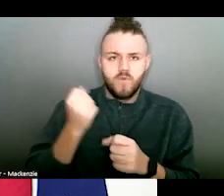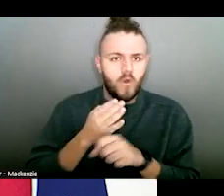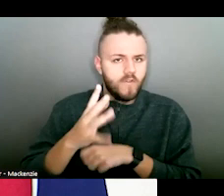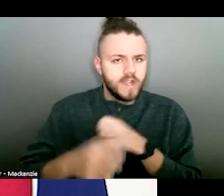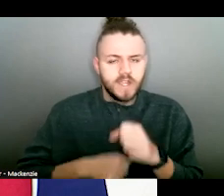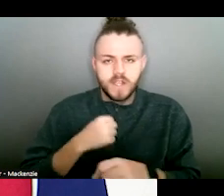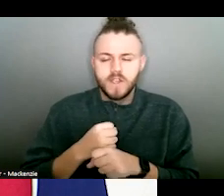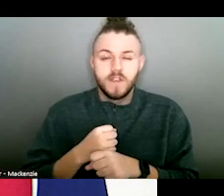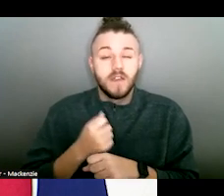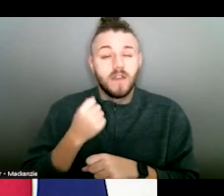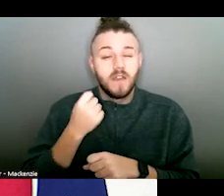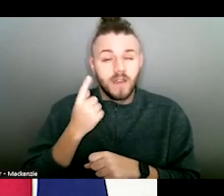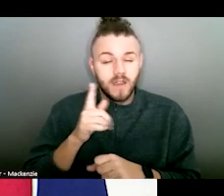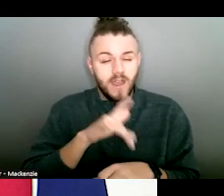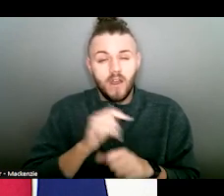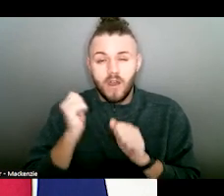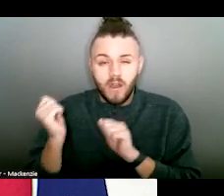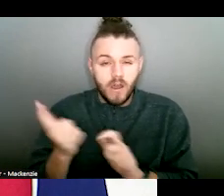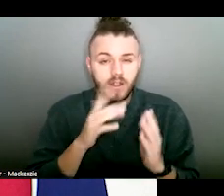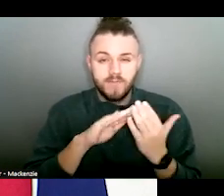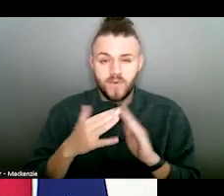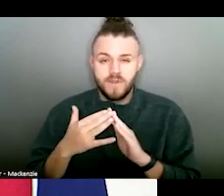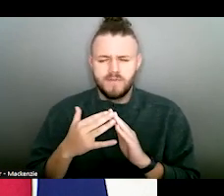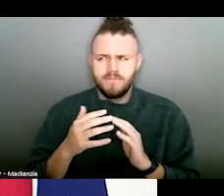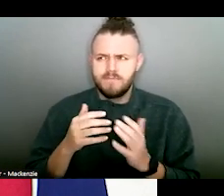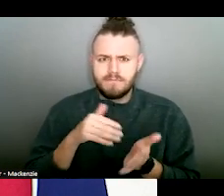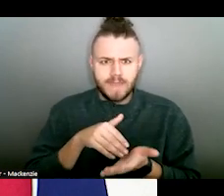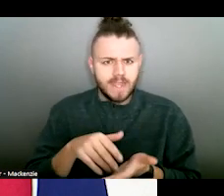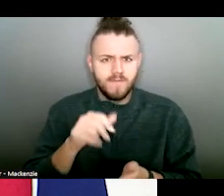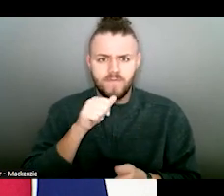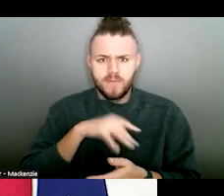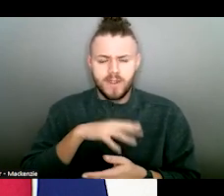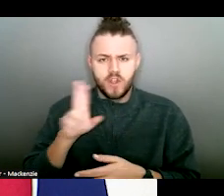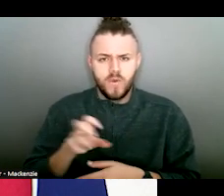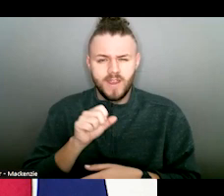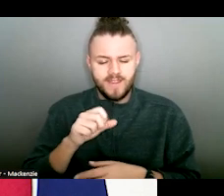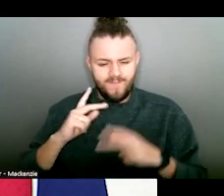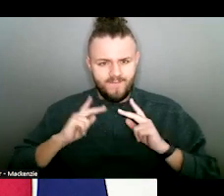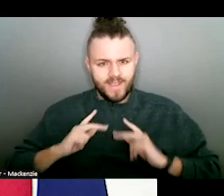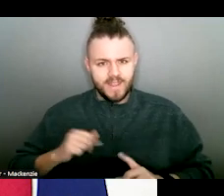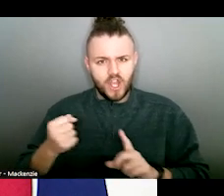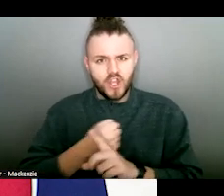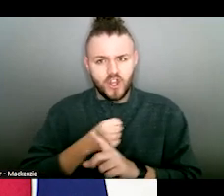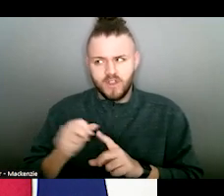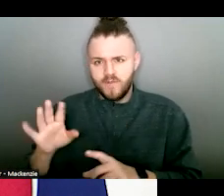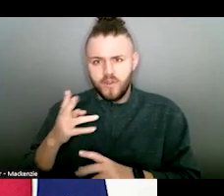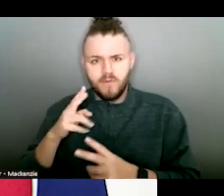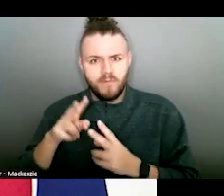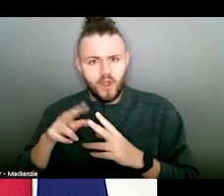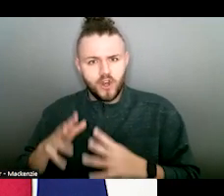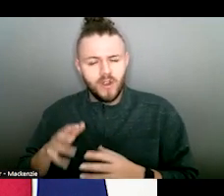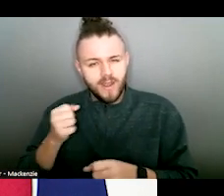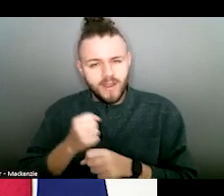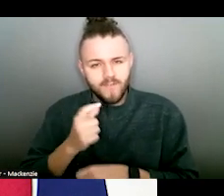years. It touches every single one of our communities. Millions of women in the United States are physically assaulted by an